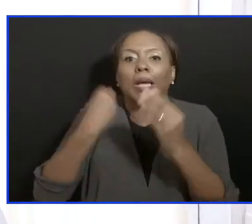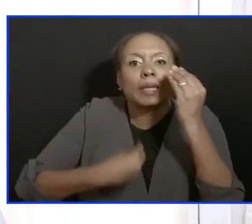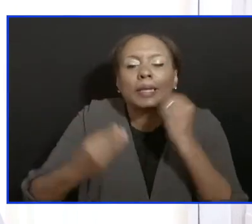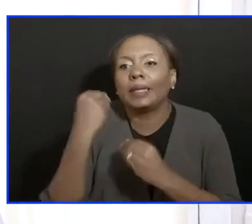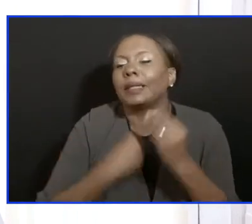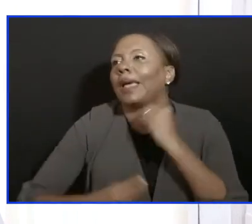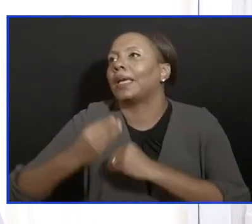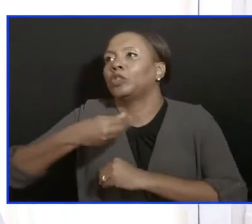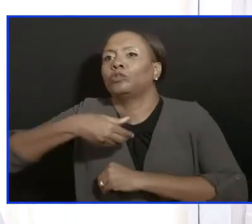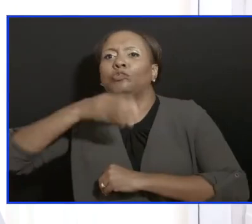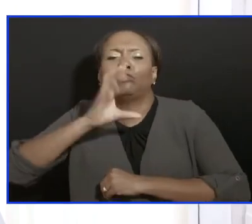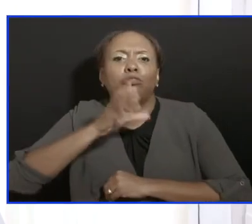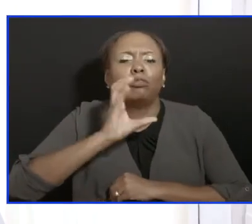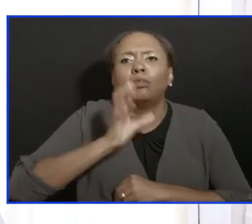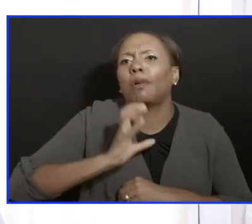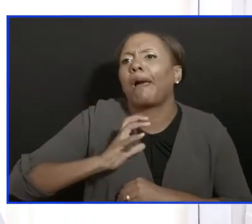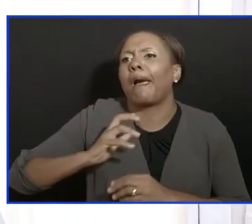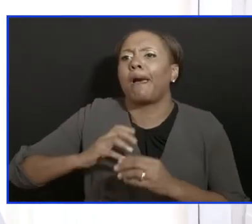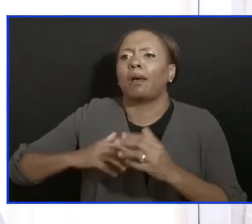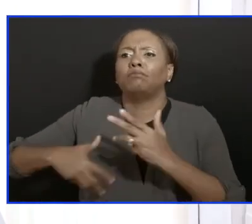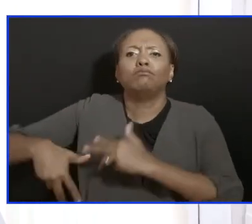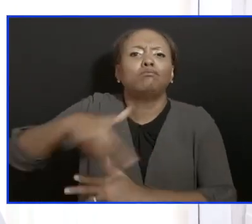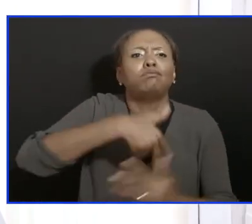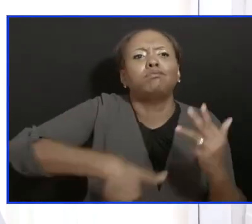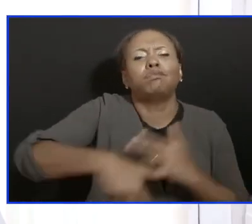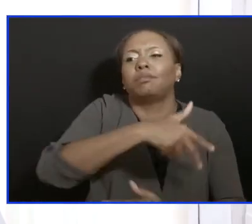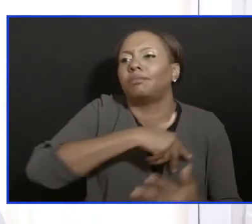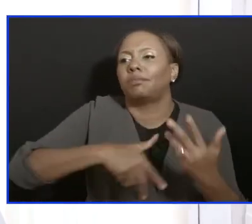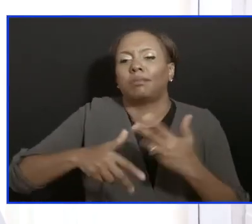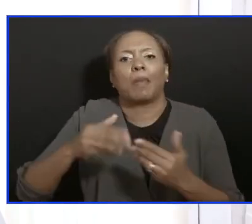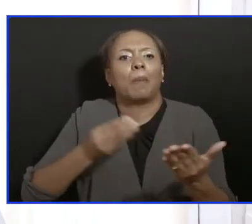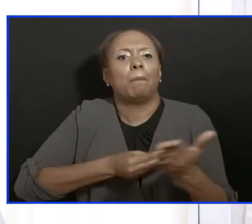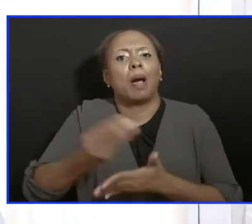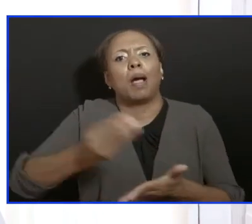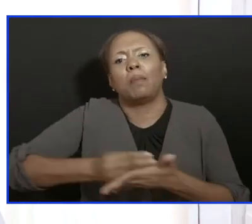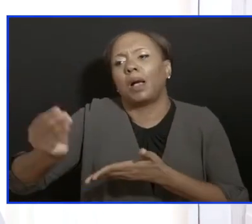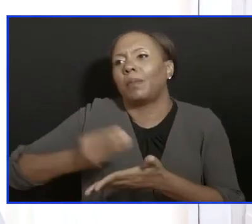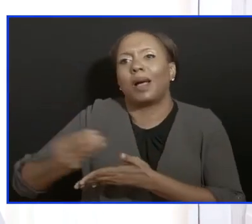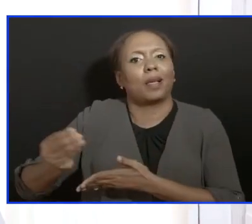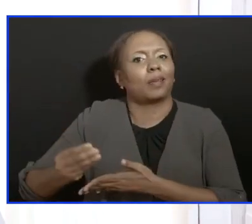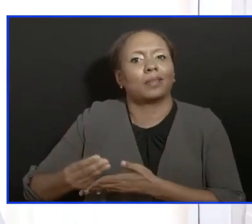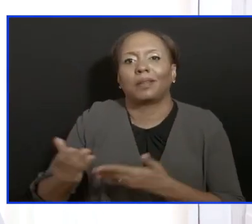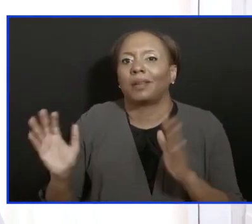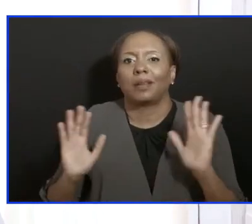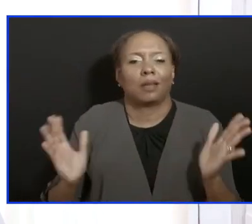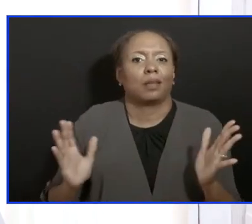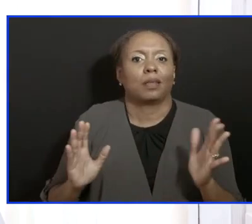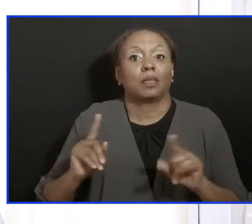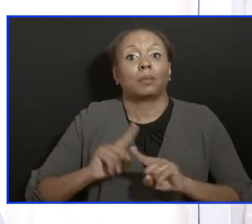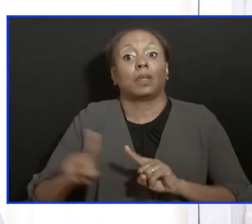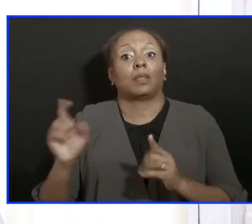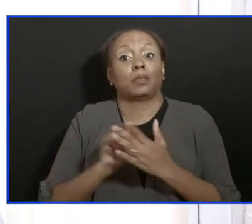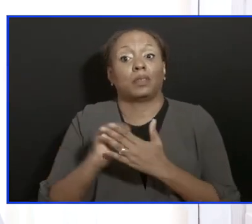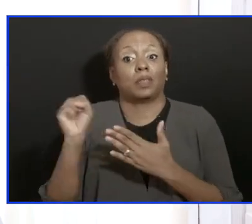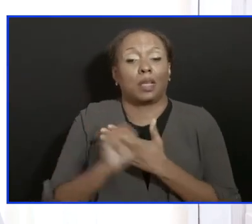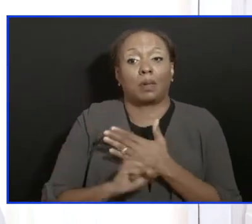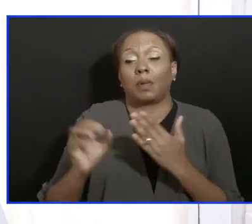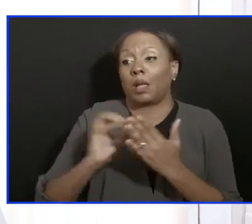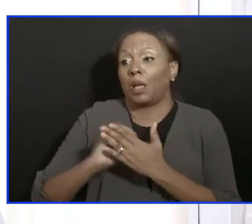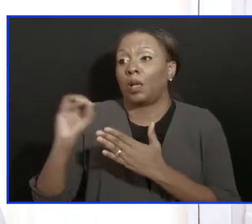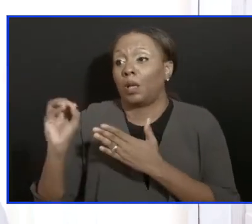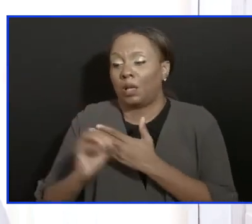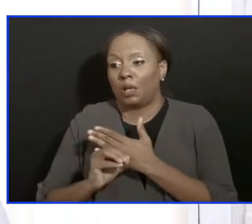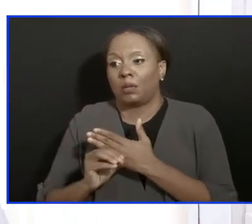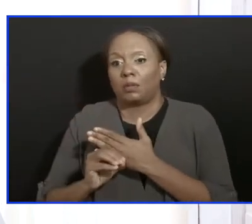keep us going. What is of significance to us is that in September and October is the first